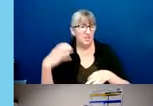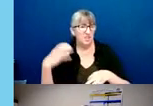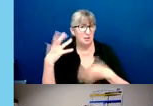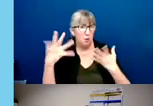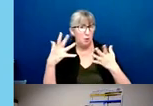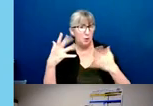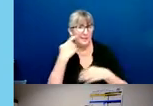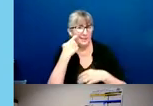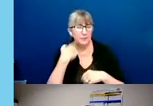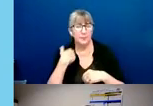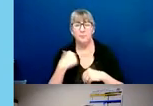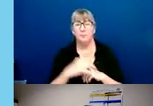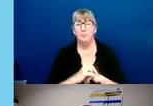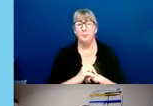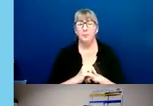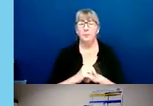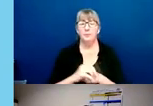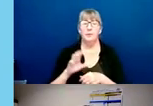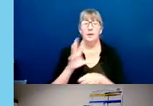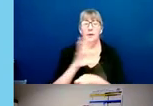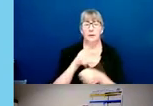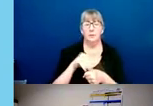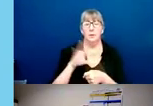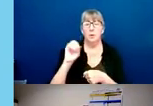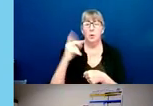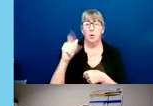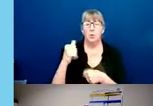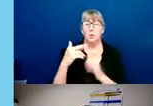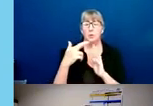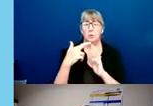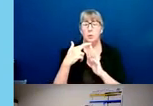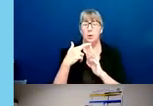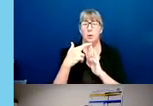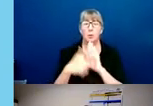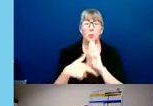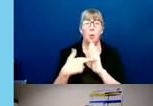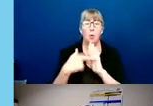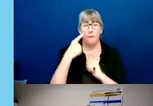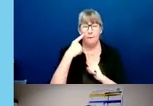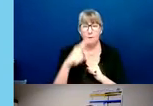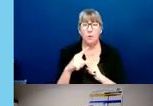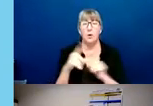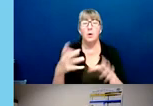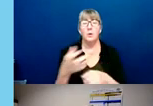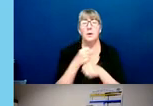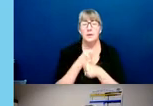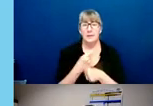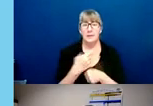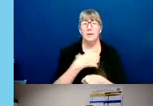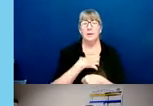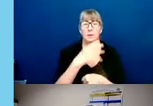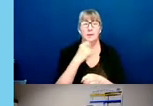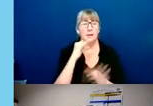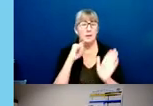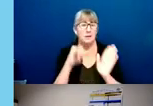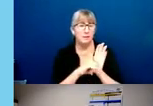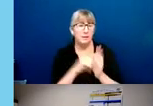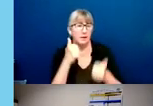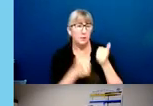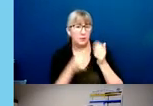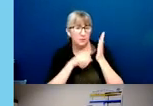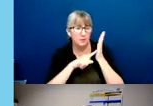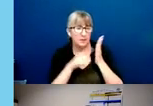describes COPA's role as receiving and classifying all complaints, as well as identifying which investigations to retain